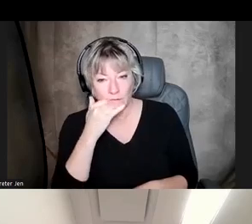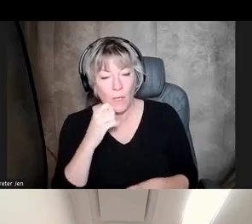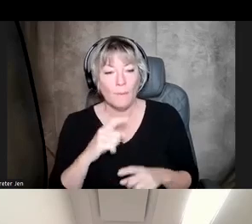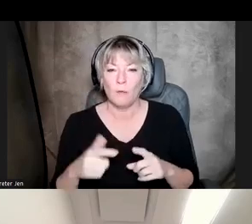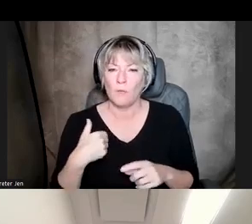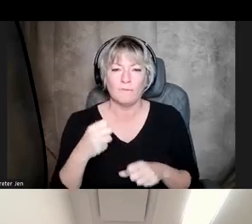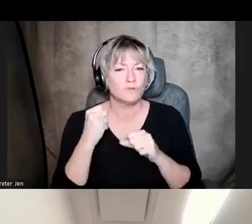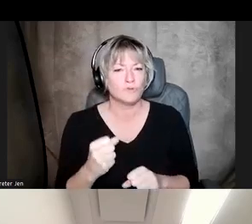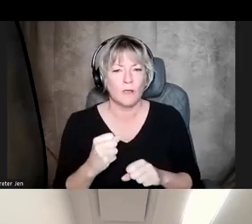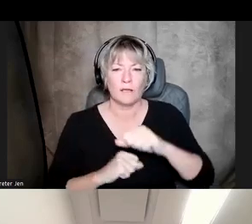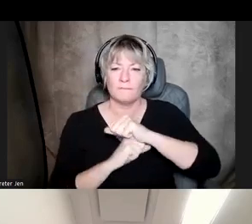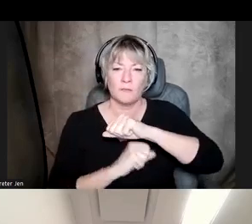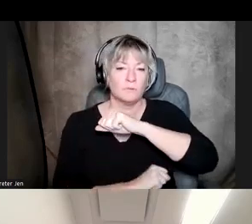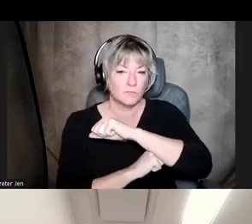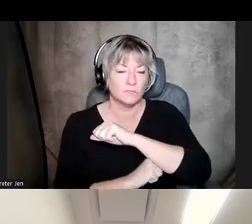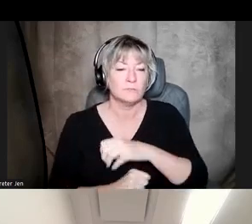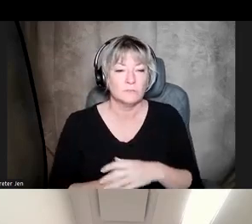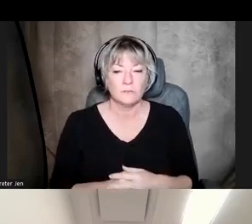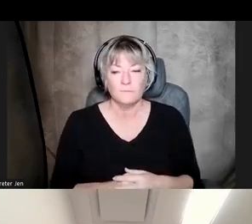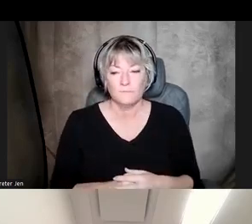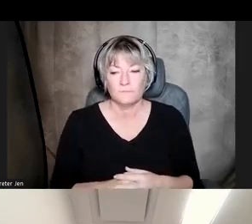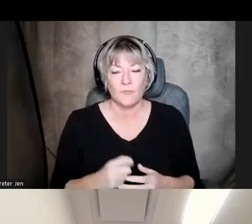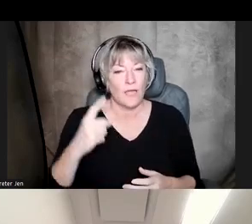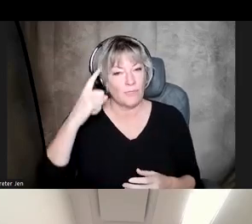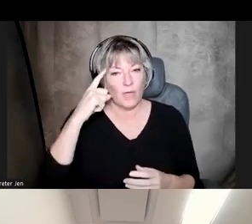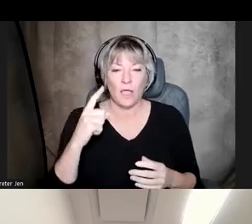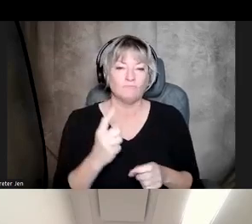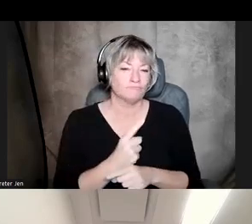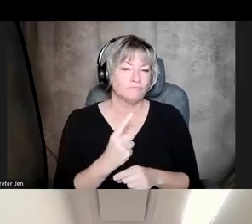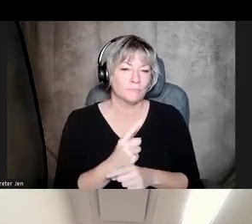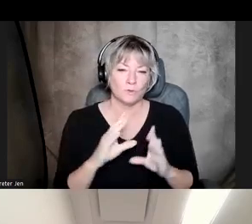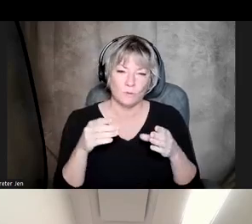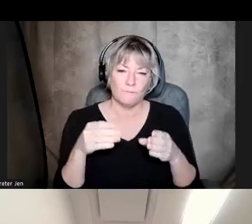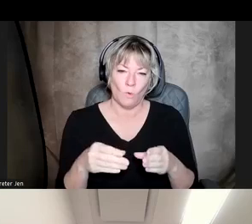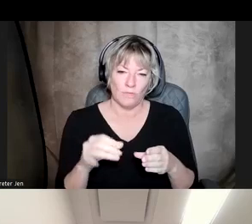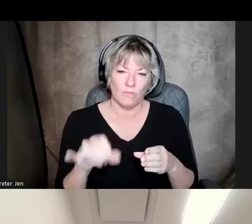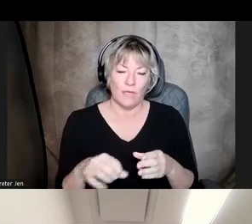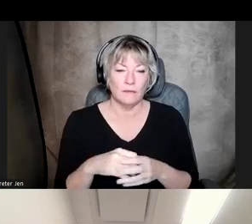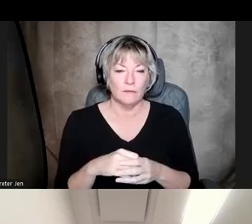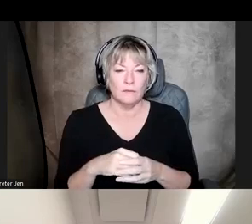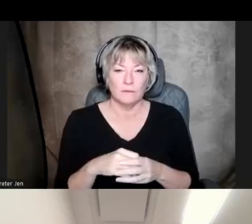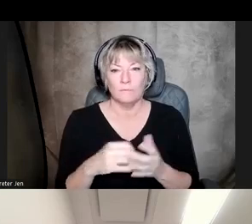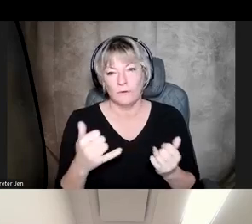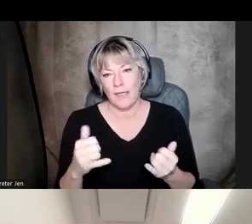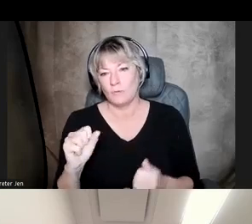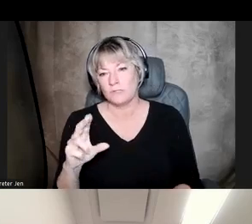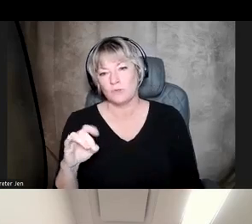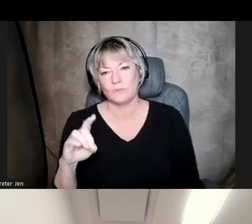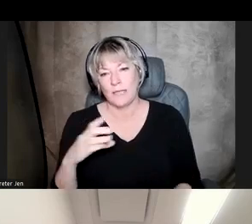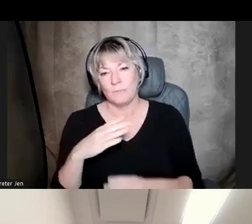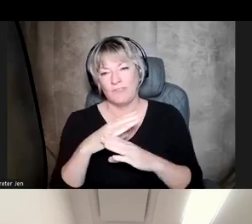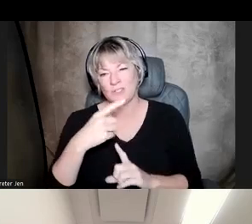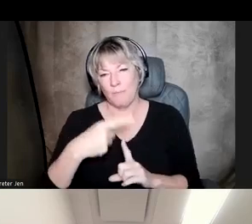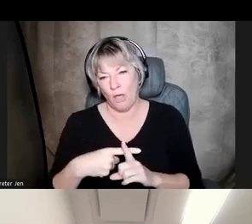foundation to work on, and I thought it was appropriate to focus on that as we're in Suicide Prevention Month.